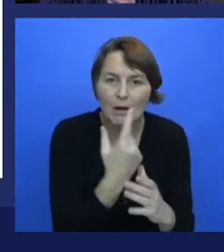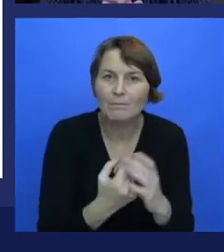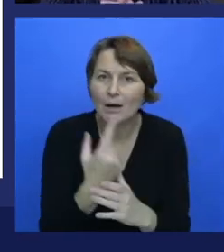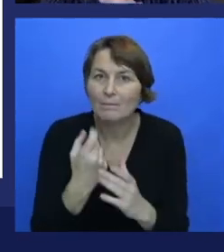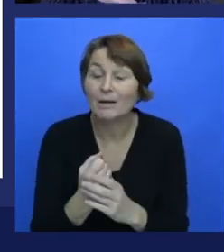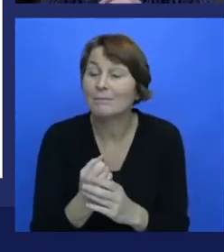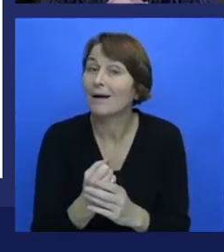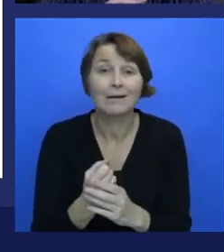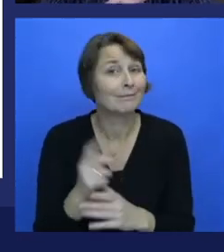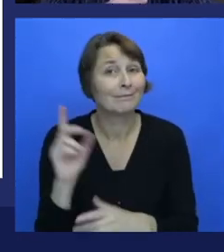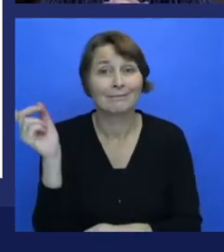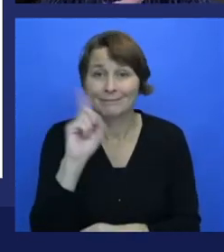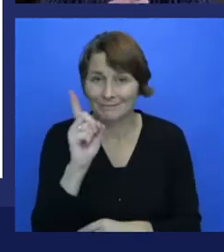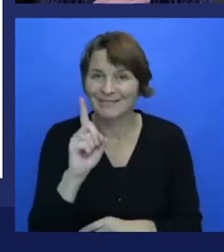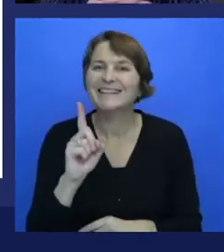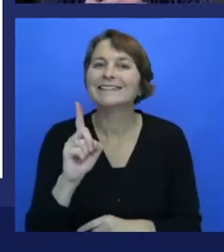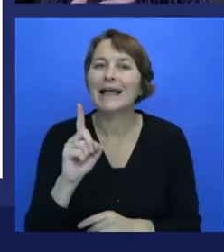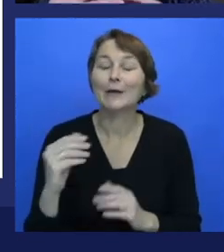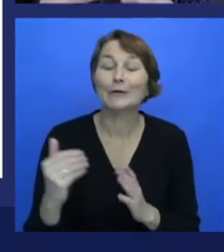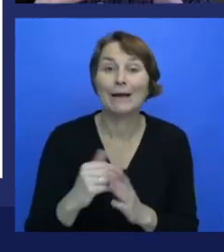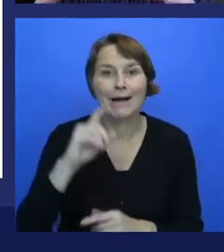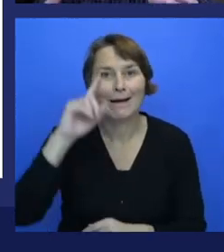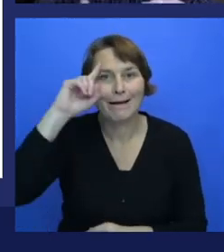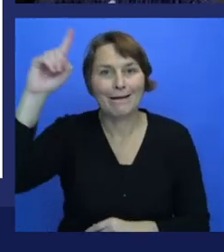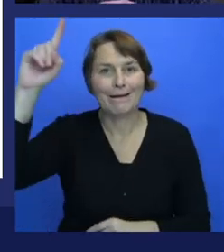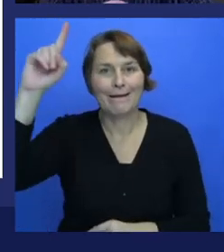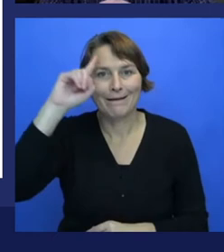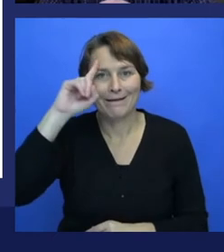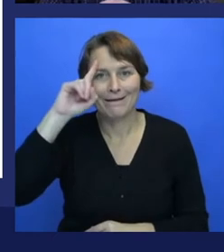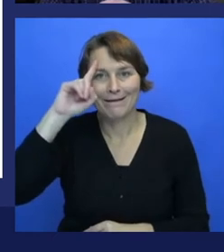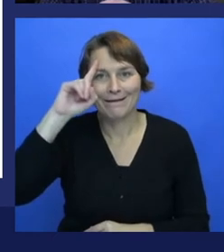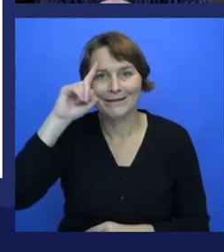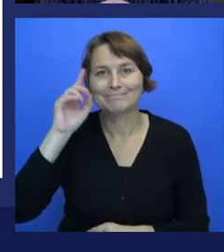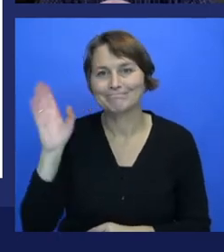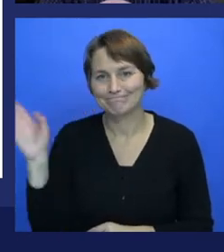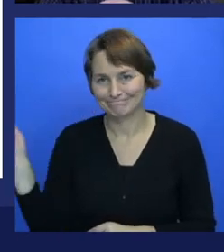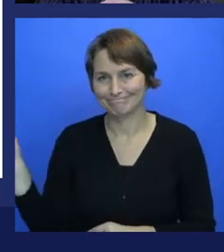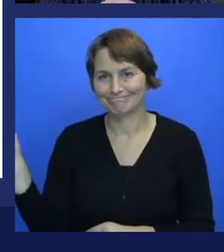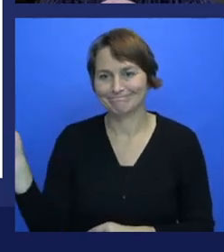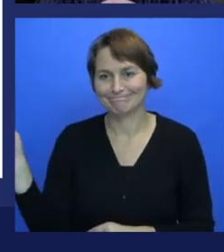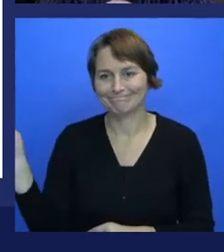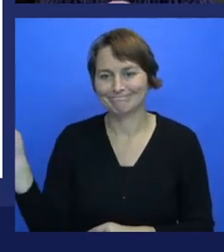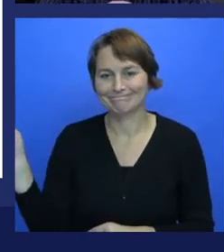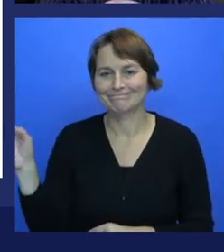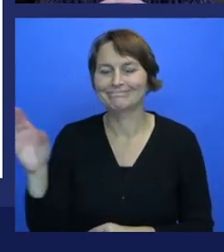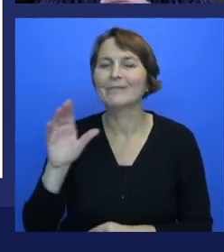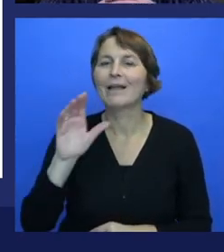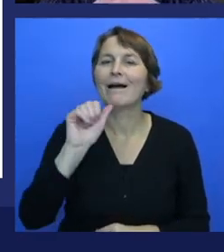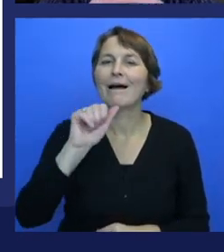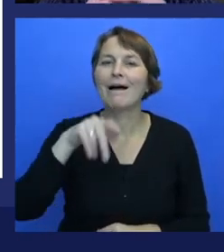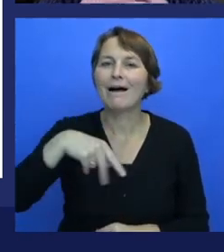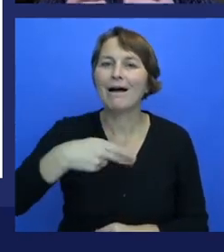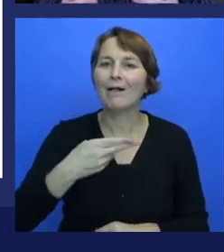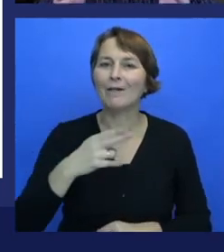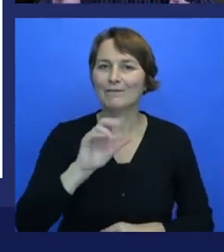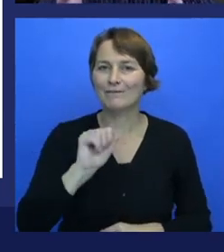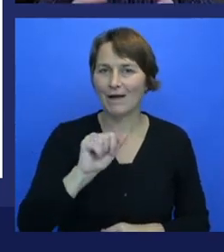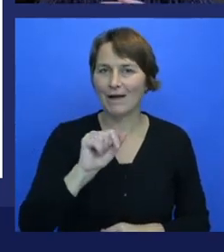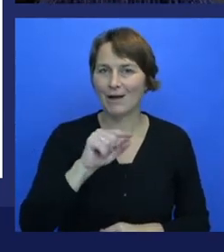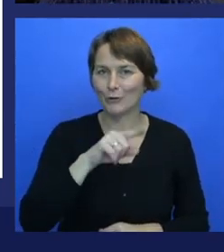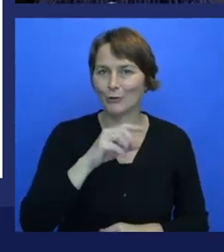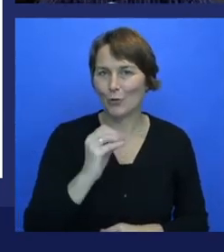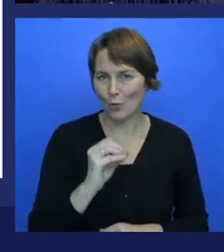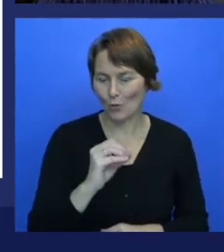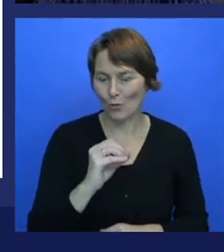on with AlphaGo in a neural net model. They spent two years training that model, teaching it games. And so by